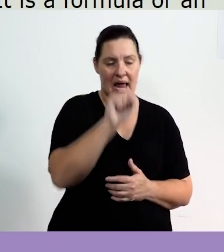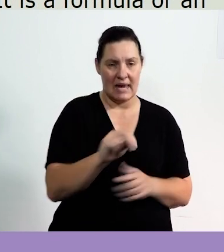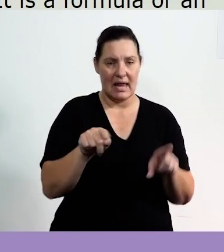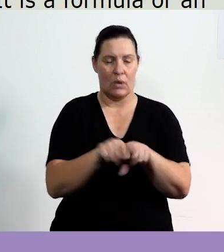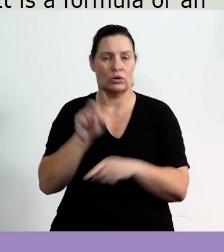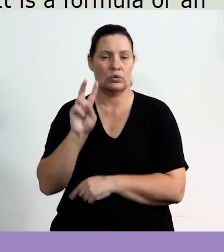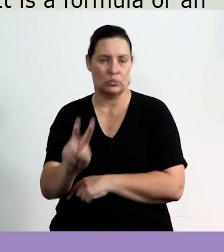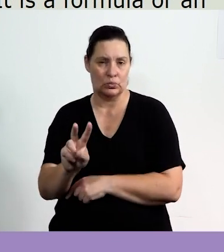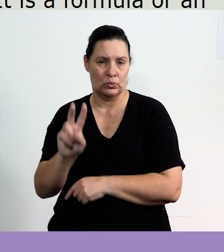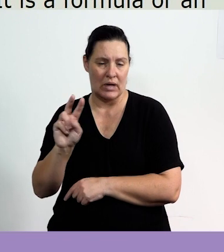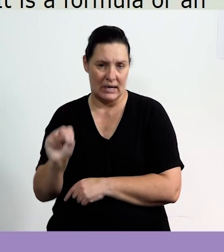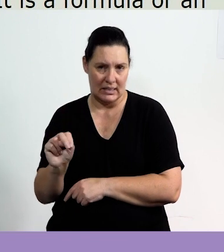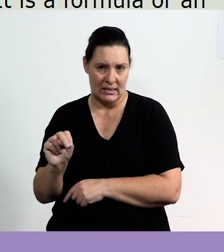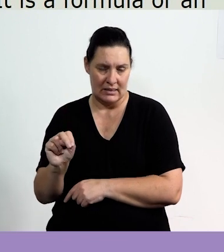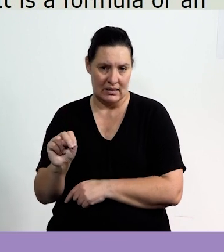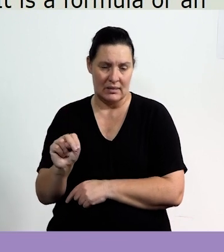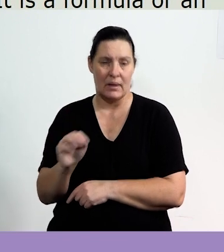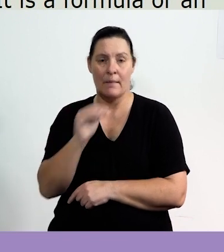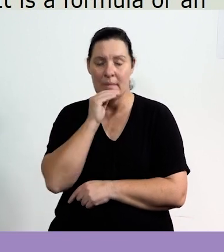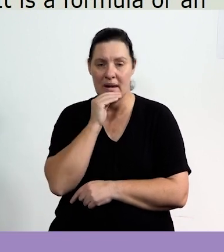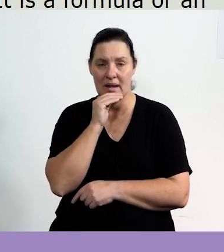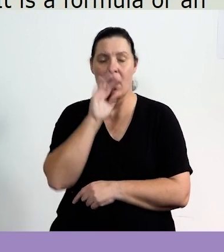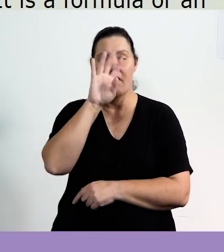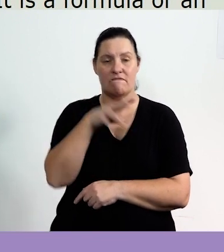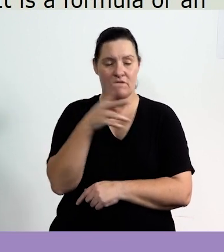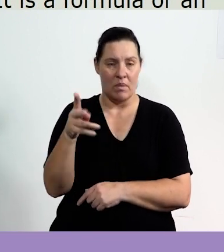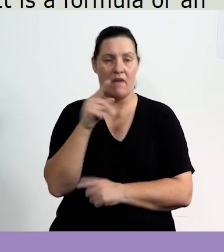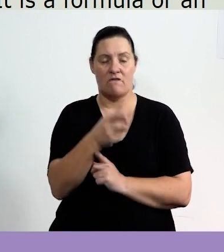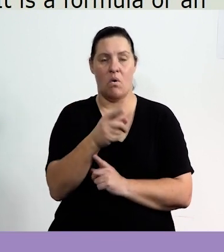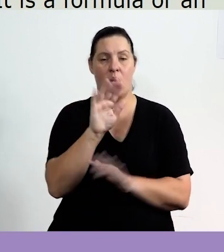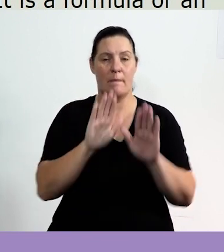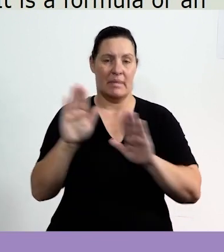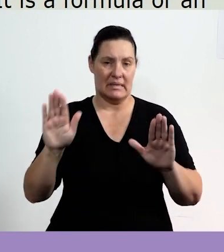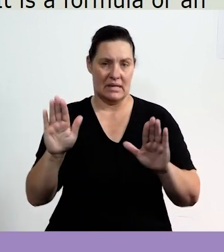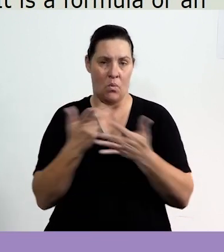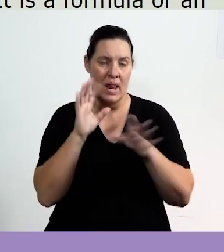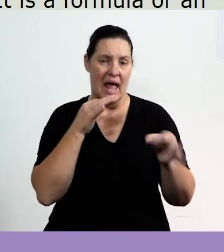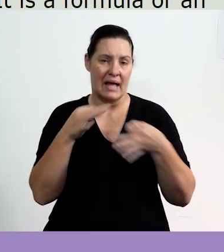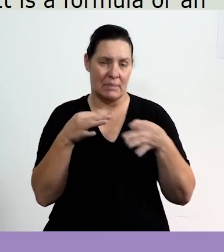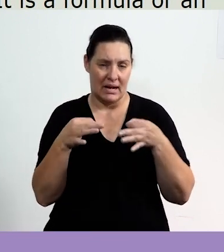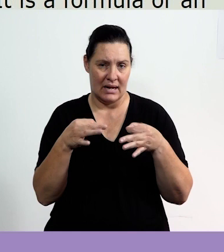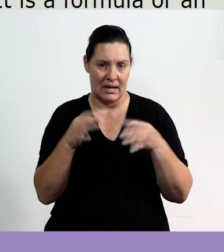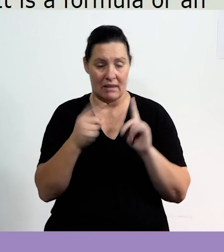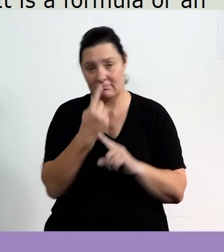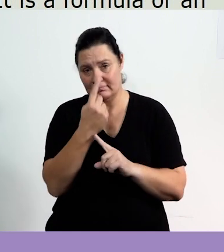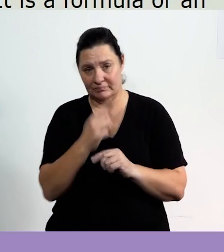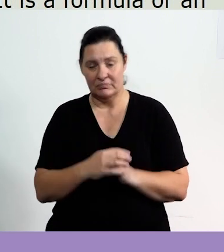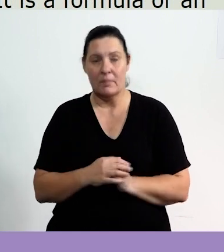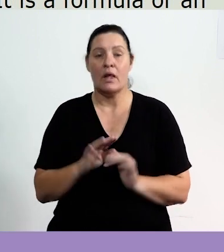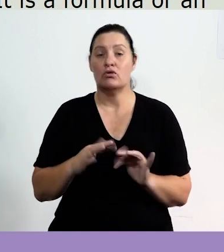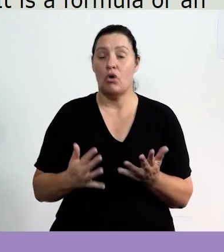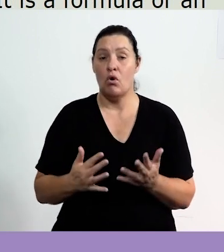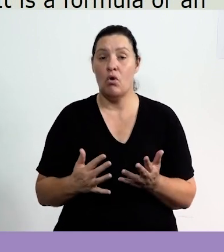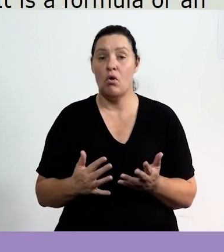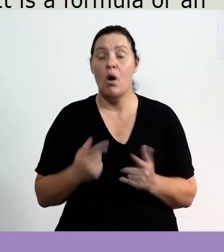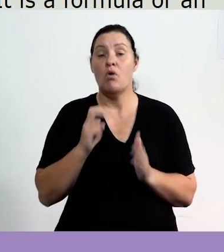TN is equals to 2N. That is the formula for this pattern that we just explained there above.